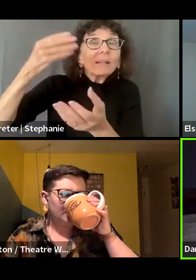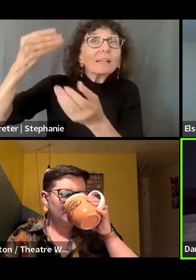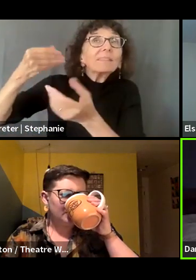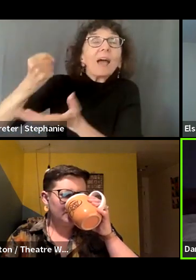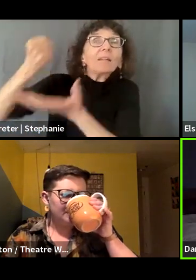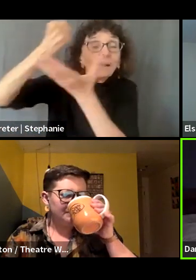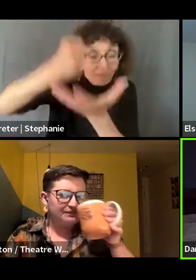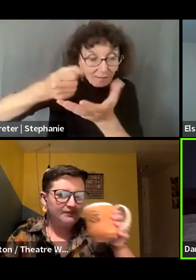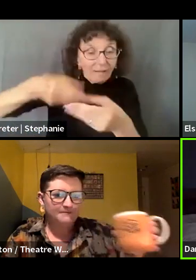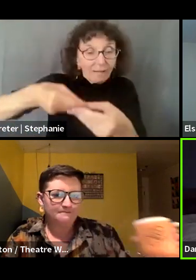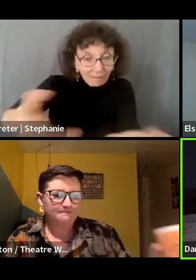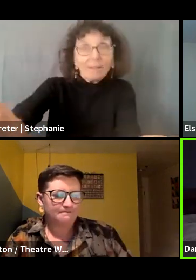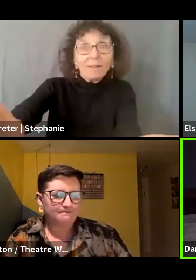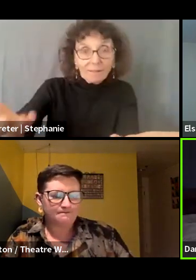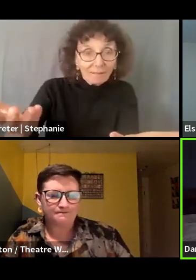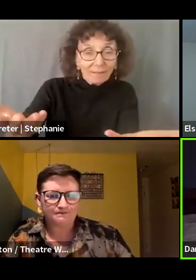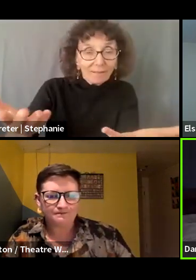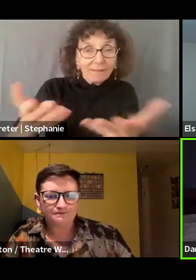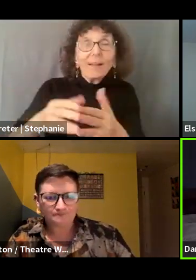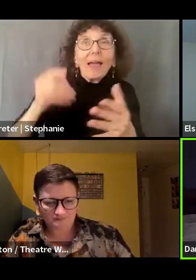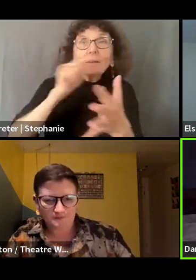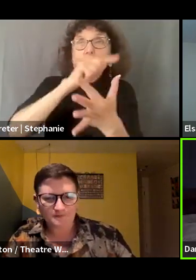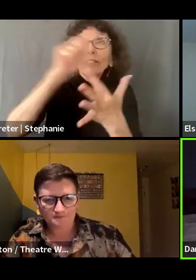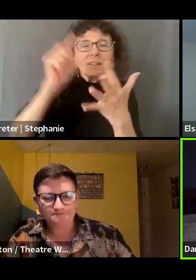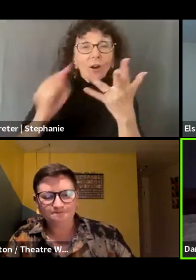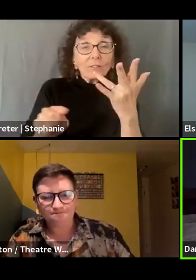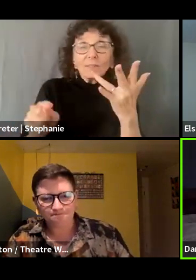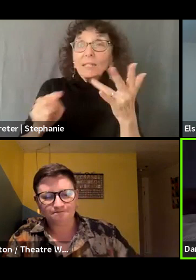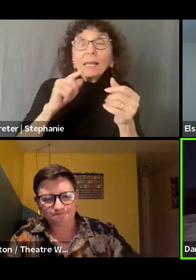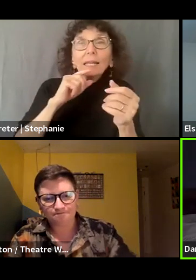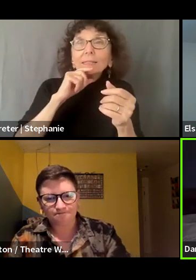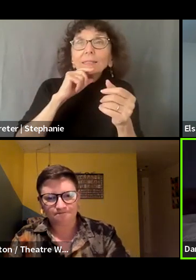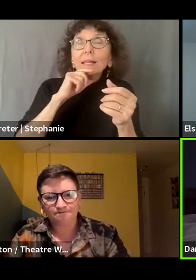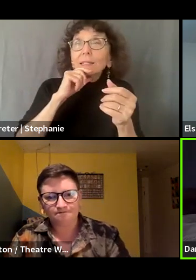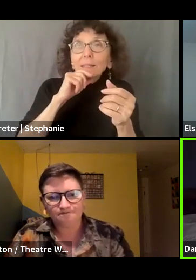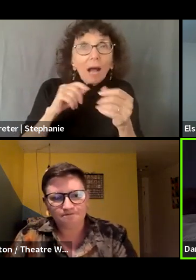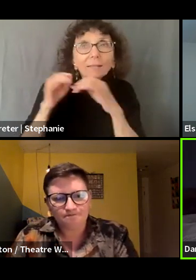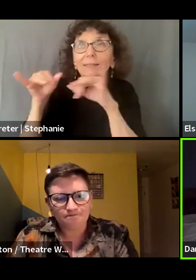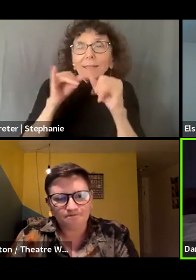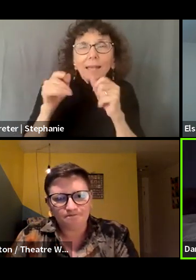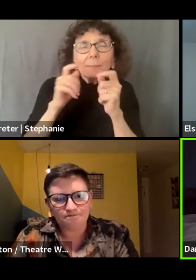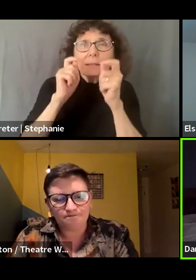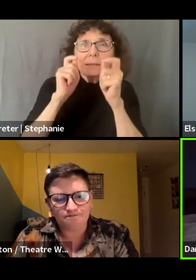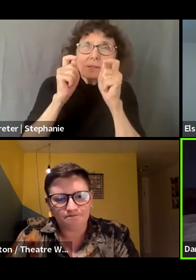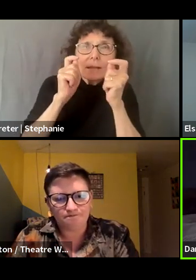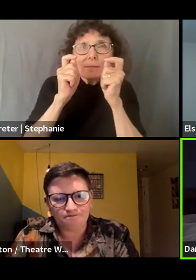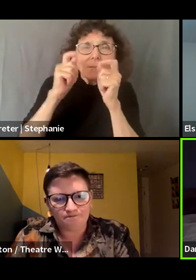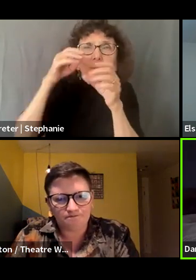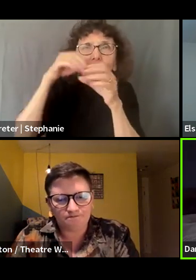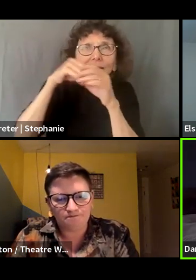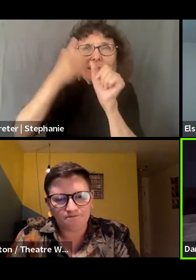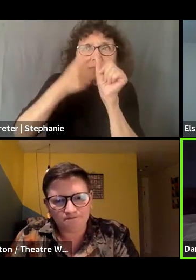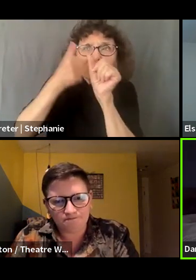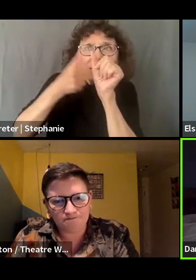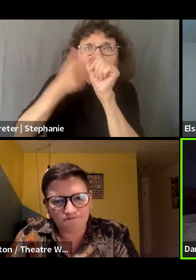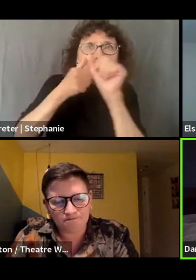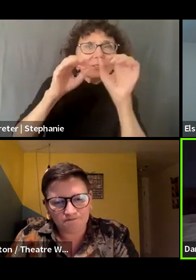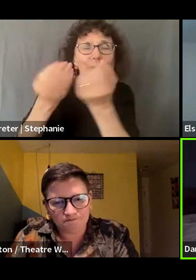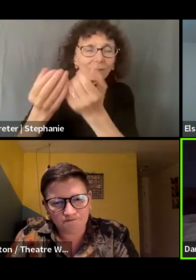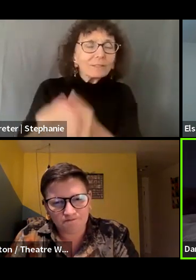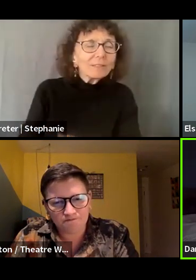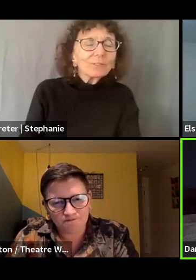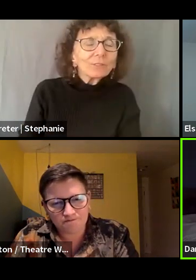and there are nuances within all of that. So I just, um, I bring that up to say I've been thinking a lot and I have a lot of questions around like,